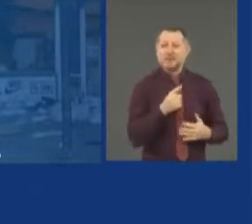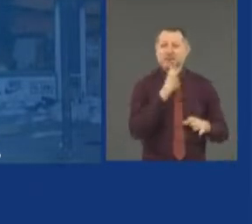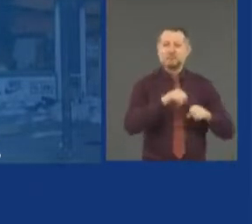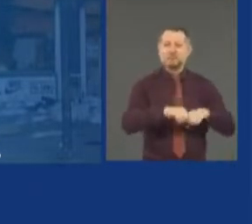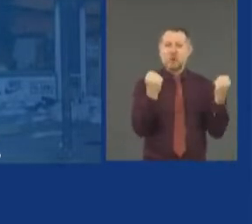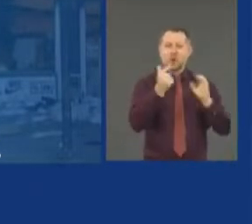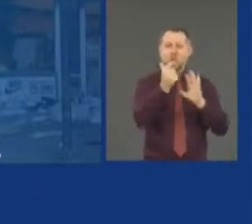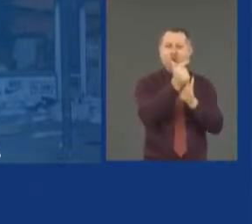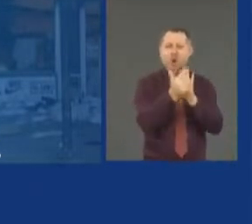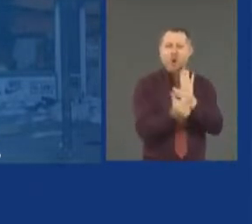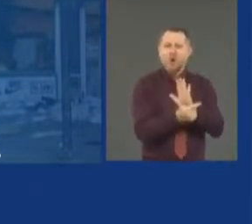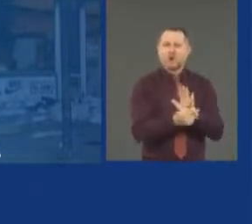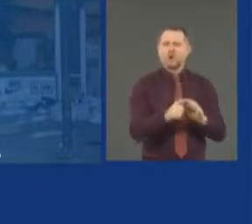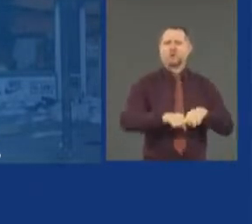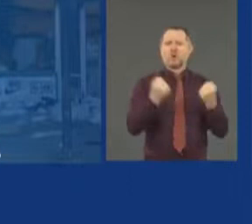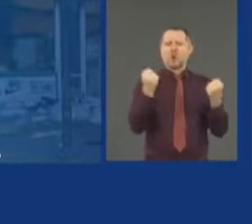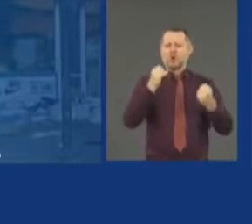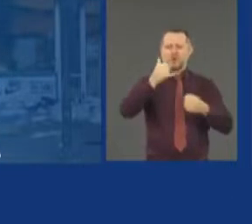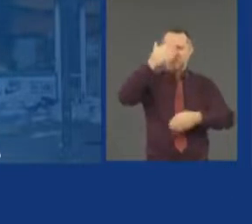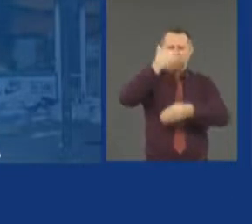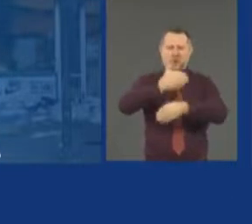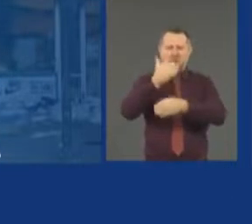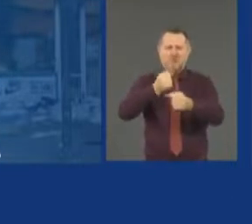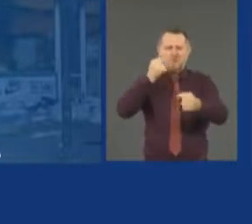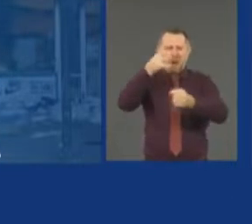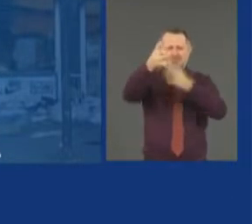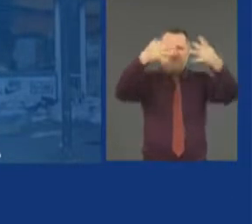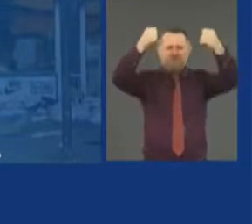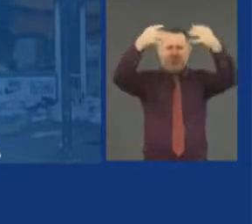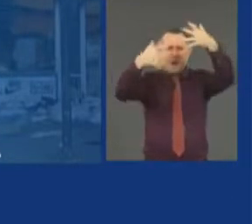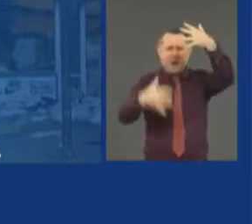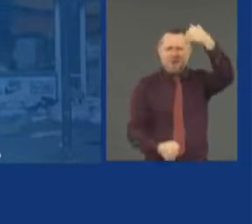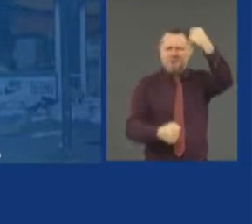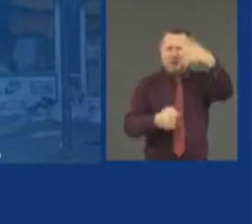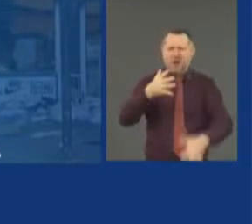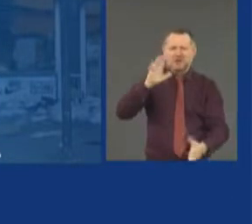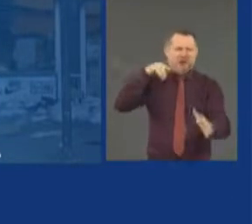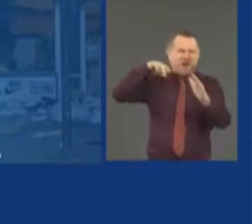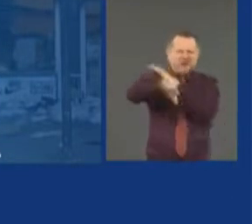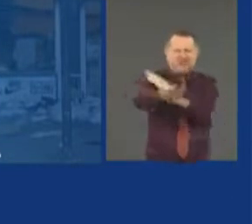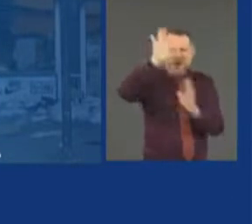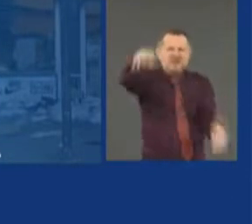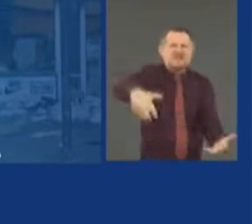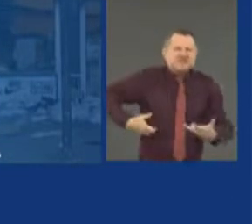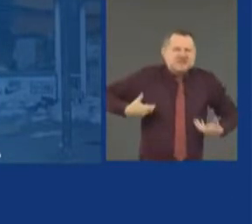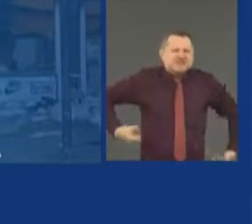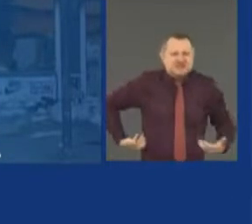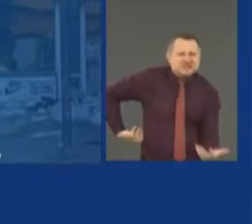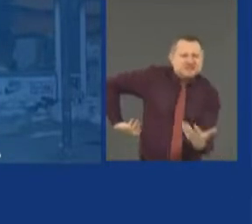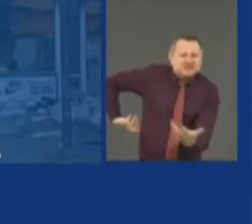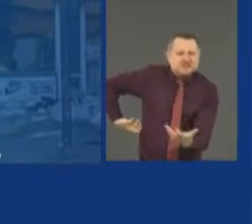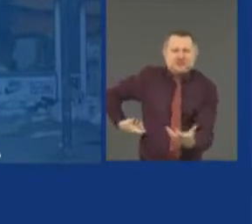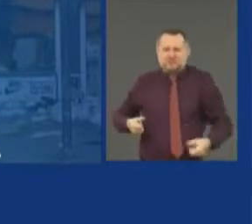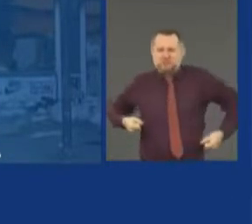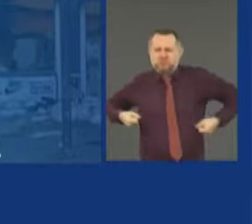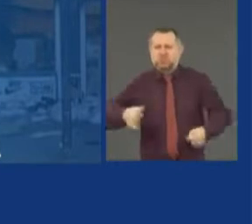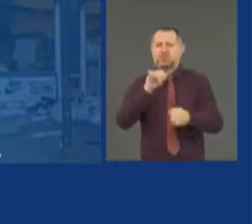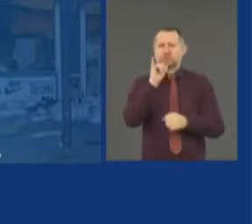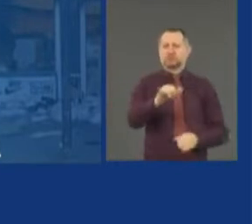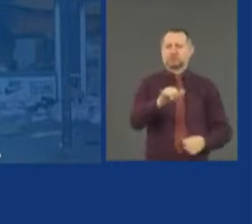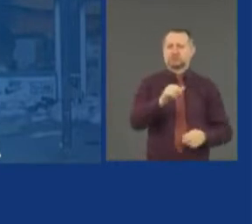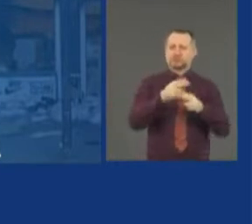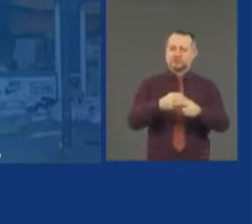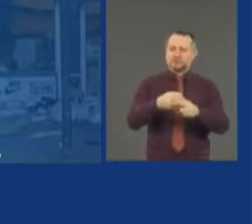breaking store windows going in and stealing. That's called criminal activity. They have no right to wrap